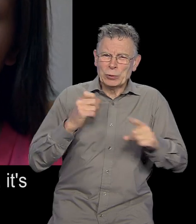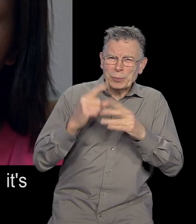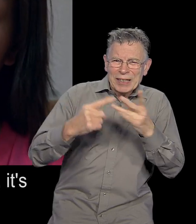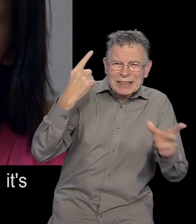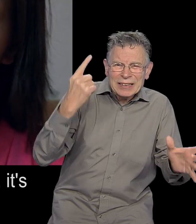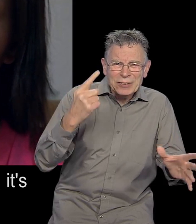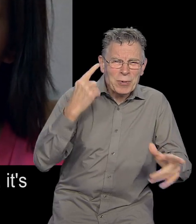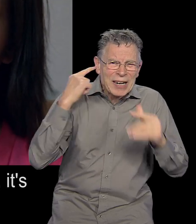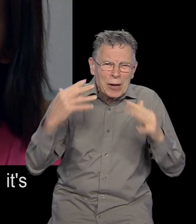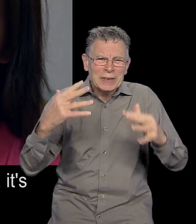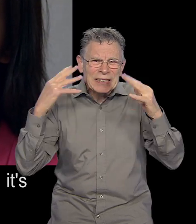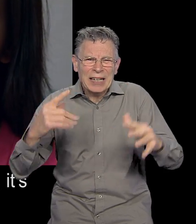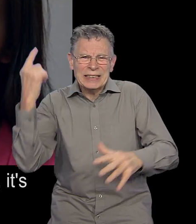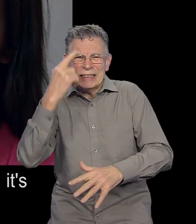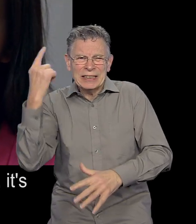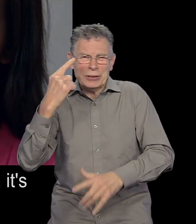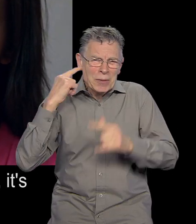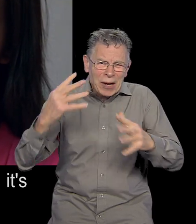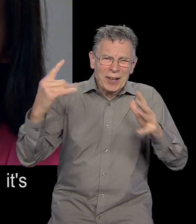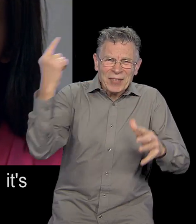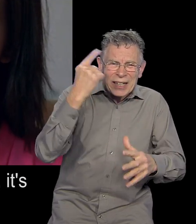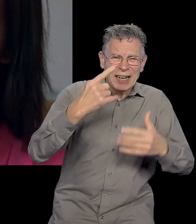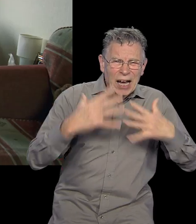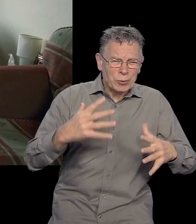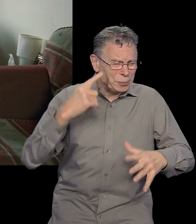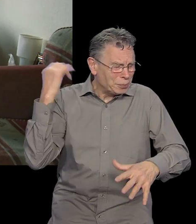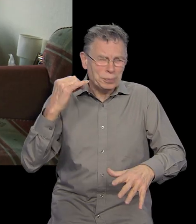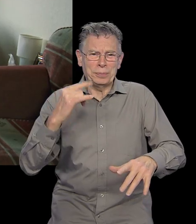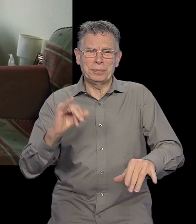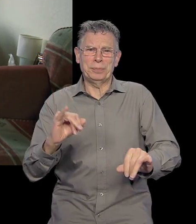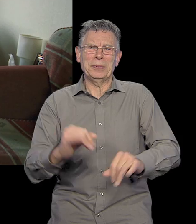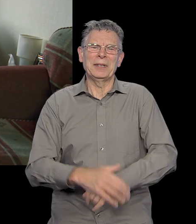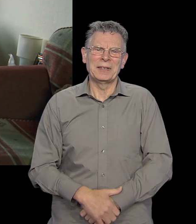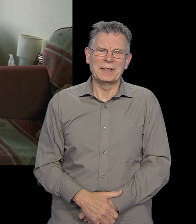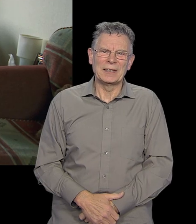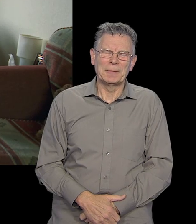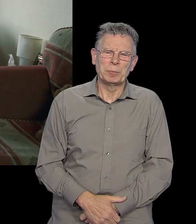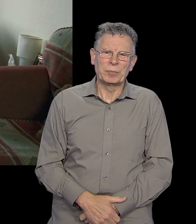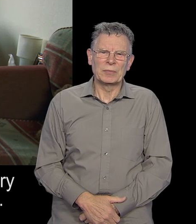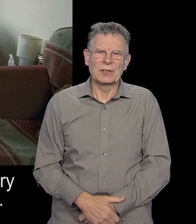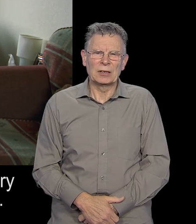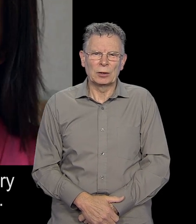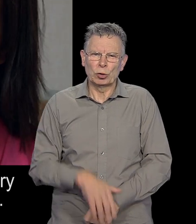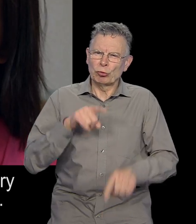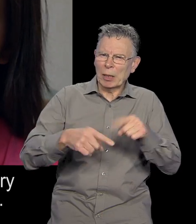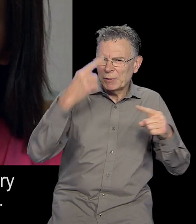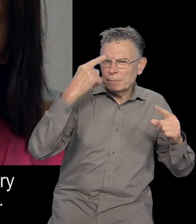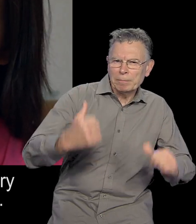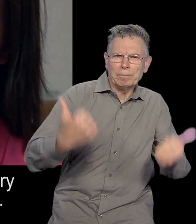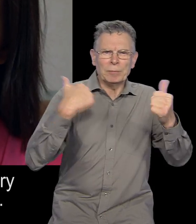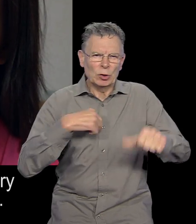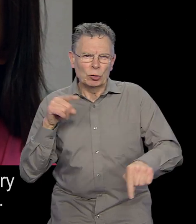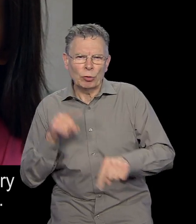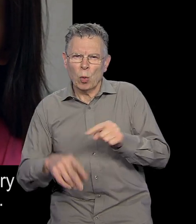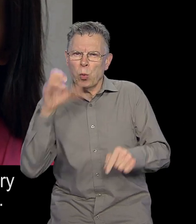it's even louder. It's like amplified even louder. So, that's the sound. Just try and be positive